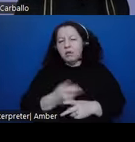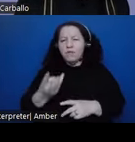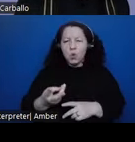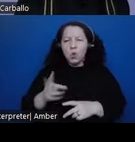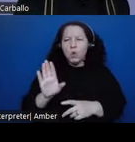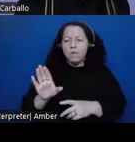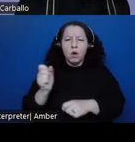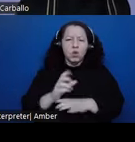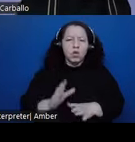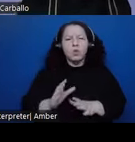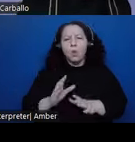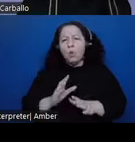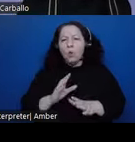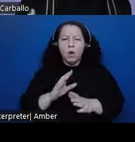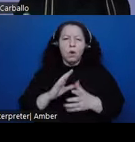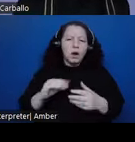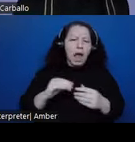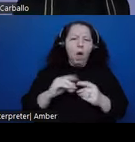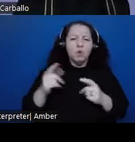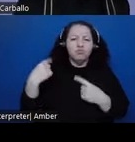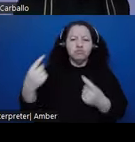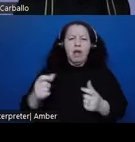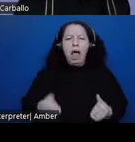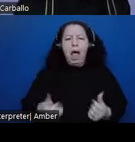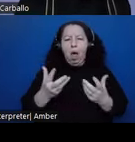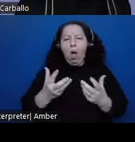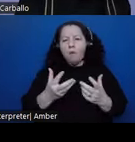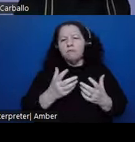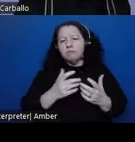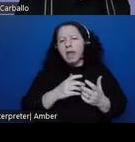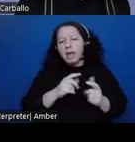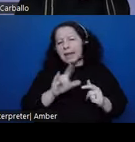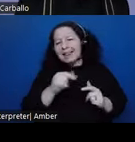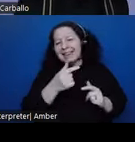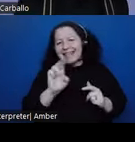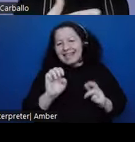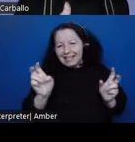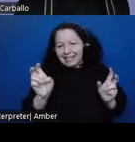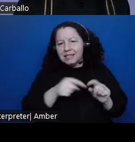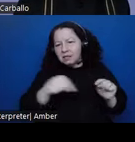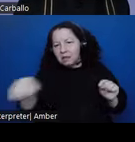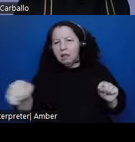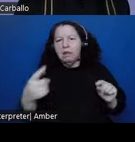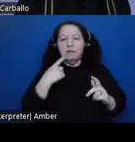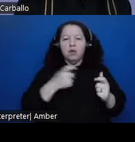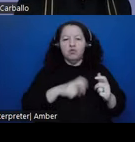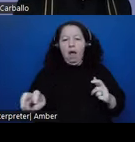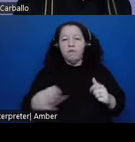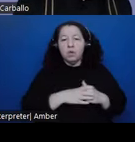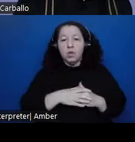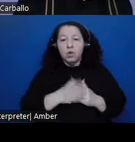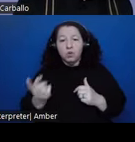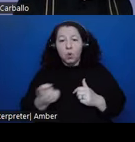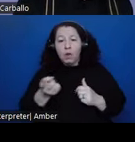many leagues they traveled. And so the entrance point would have been somewhere, something around here, coming through the mountains and